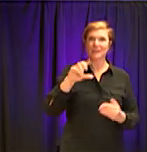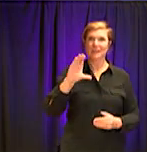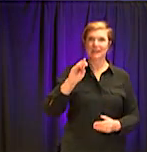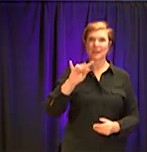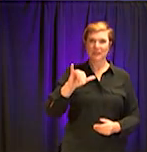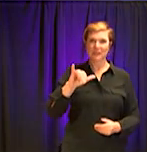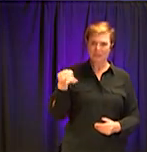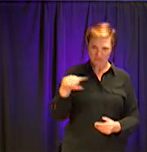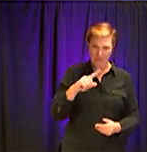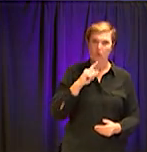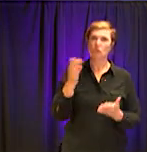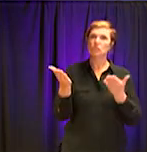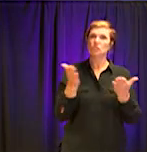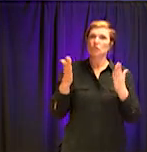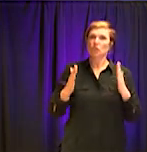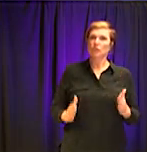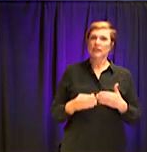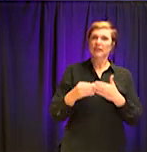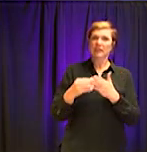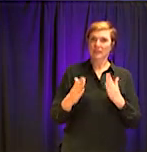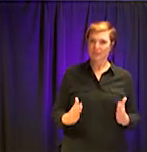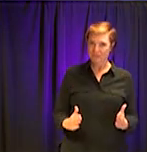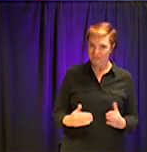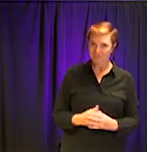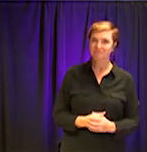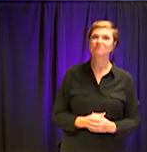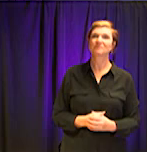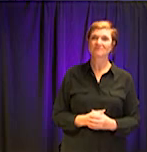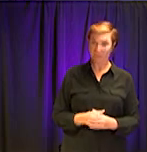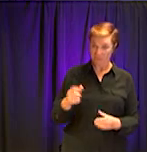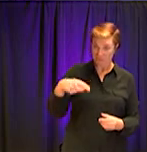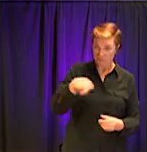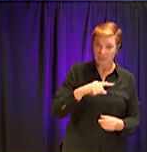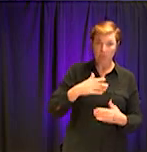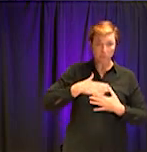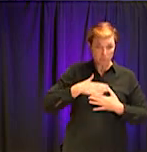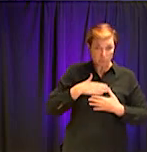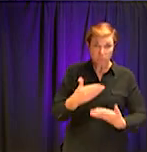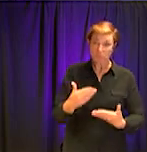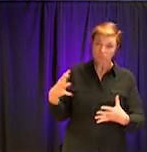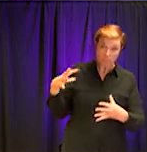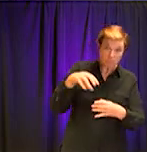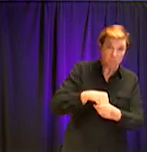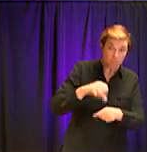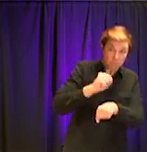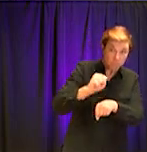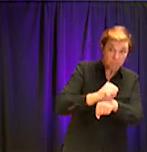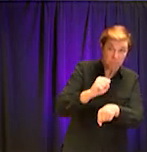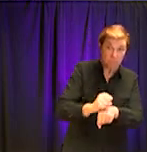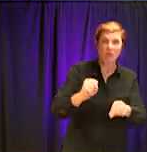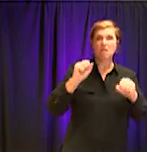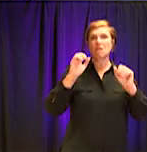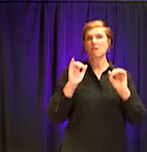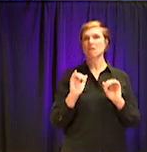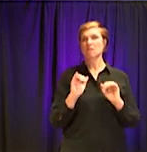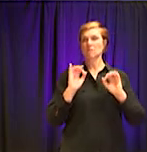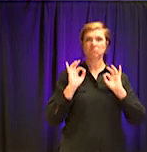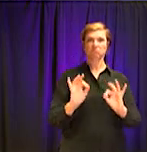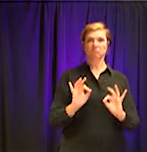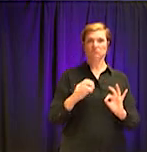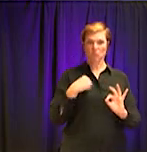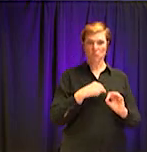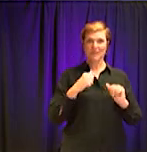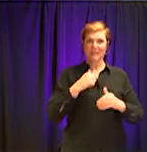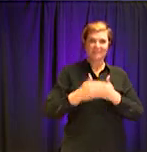and who without their contributions we would not be able to operate this government and